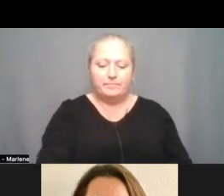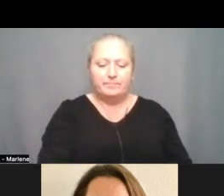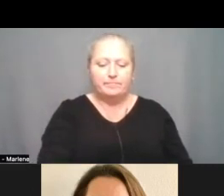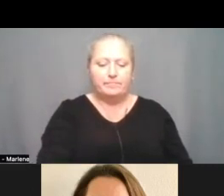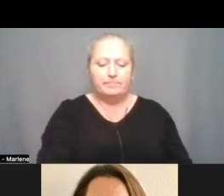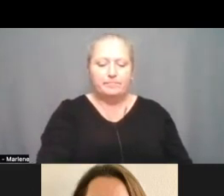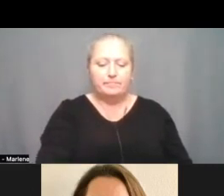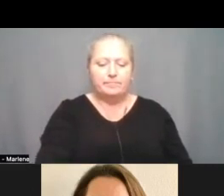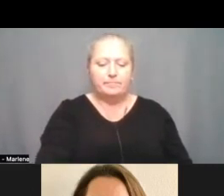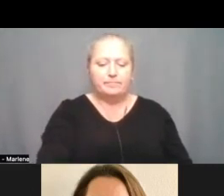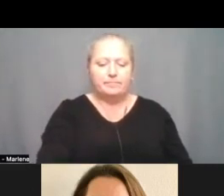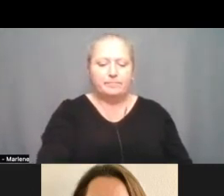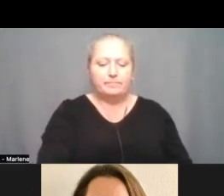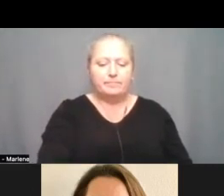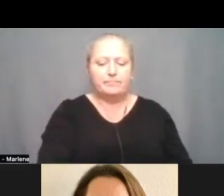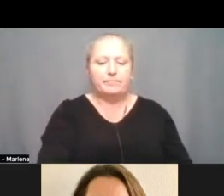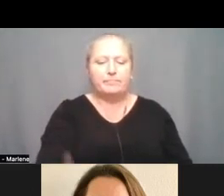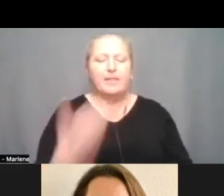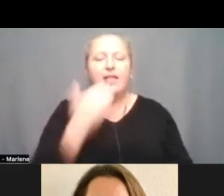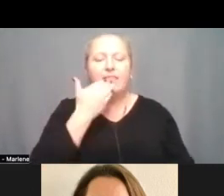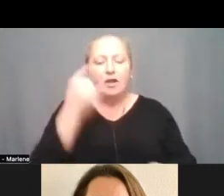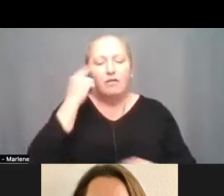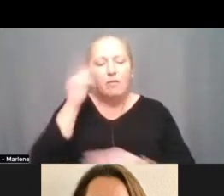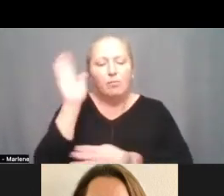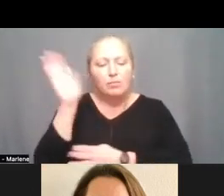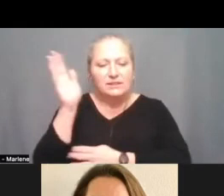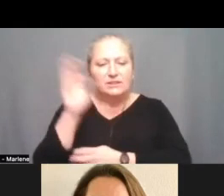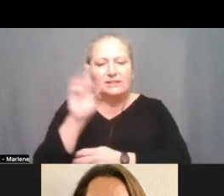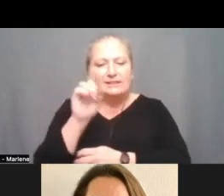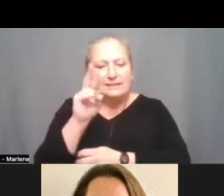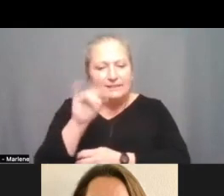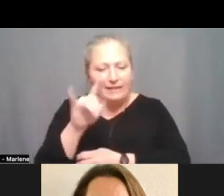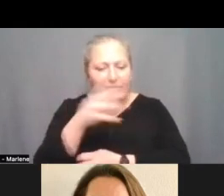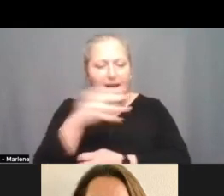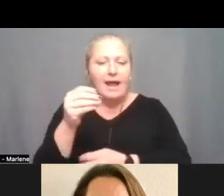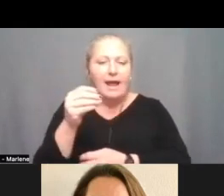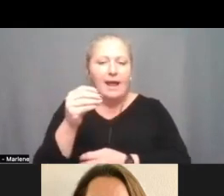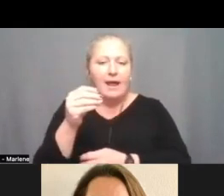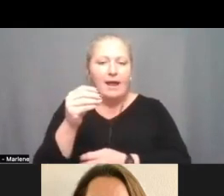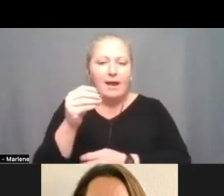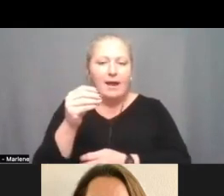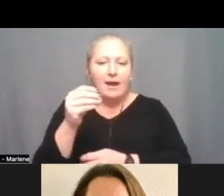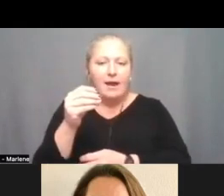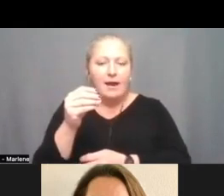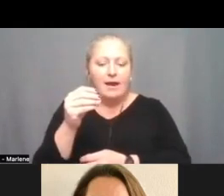thanks so much for the presentation um david and um i